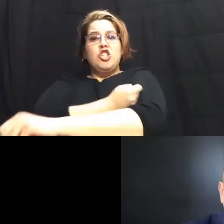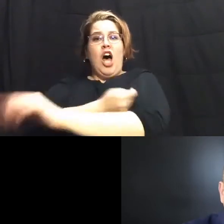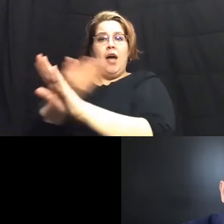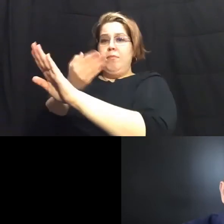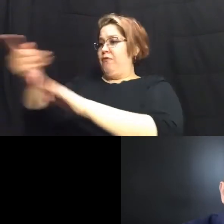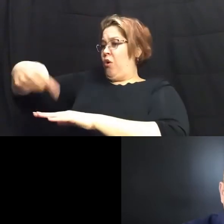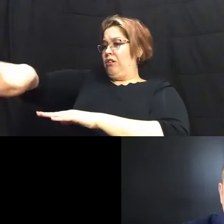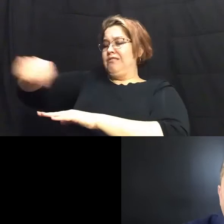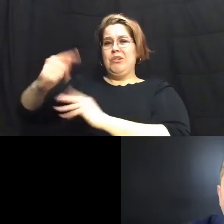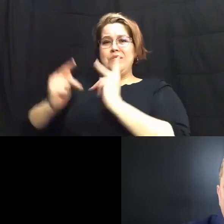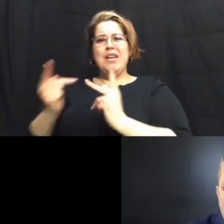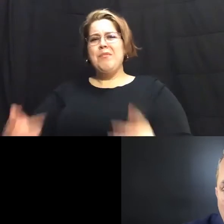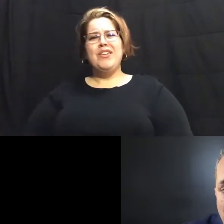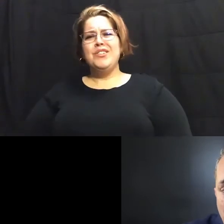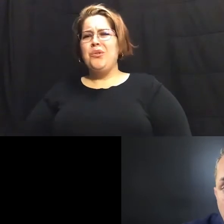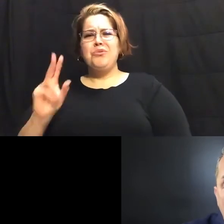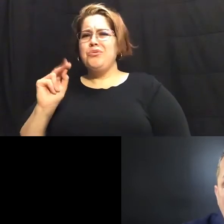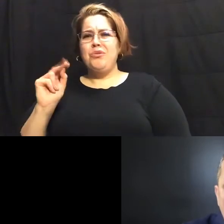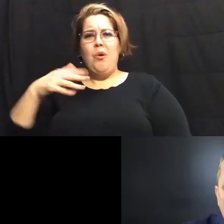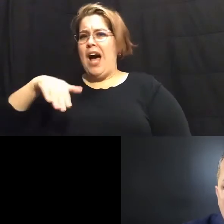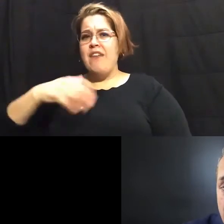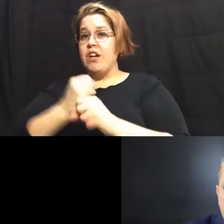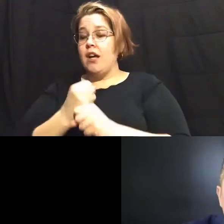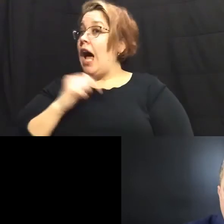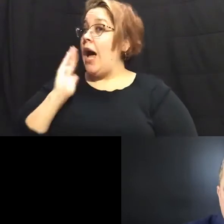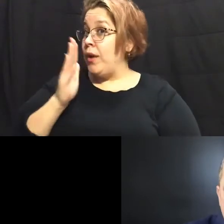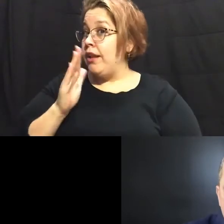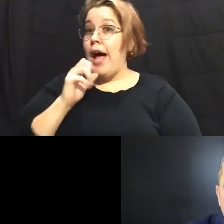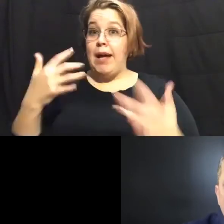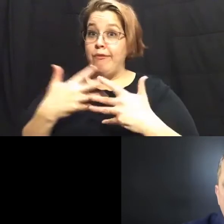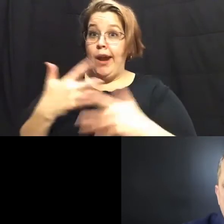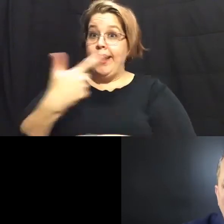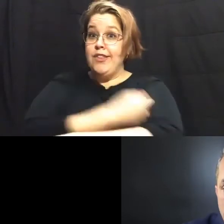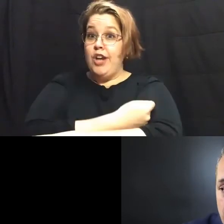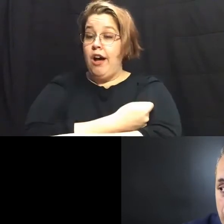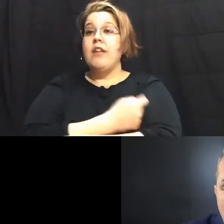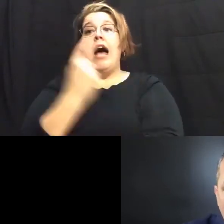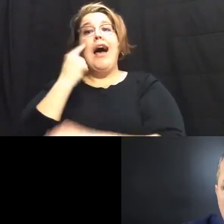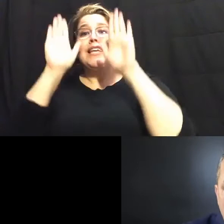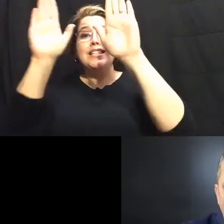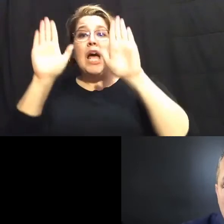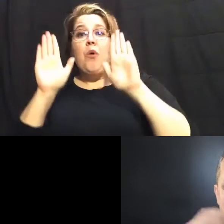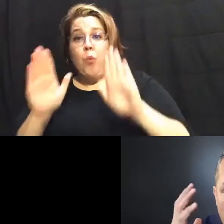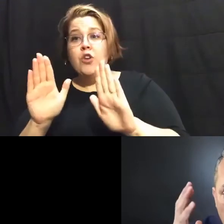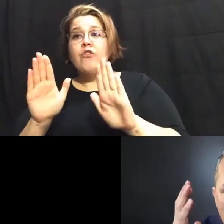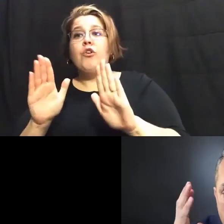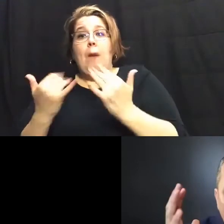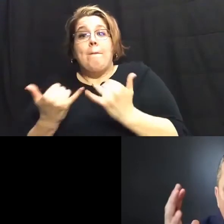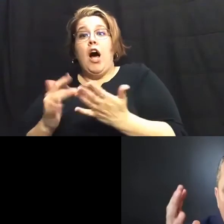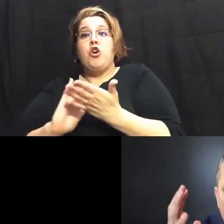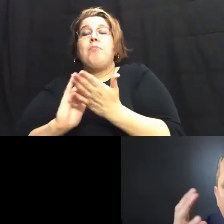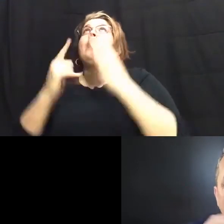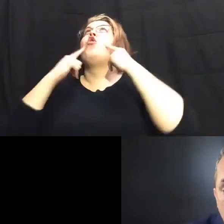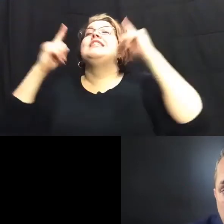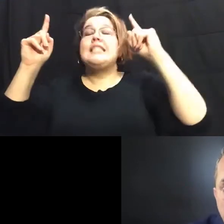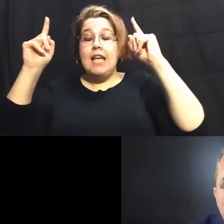most vulnerable and so no i haven't got it i will i don't fear the vaccine i think it's a wonderful modern medical miracle